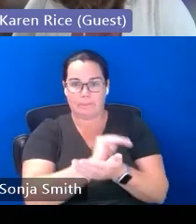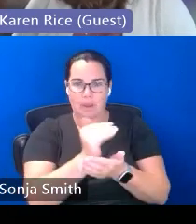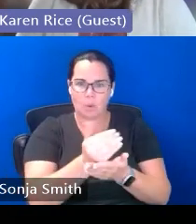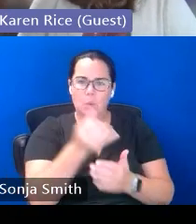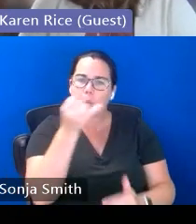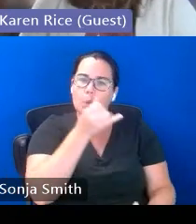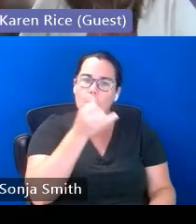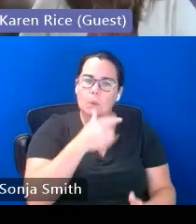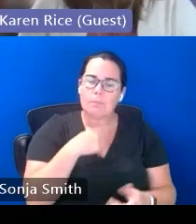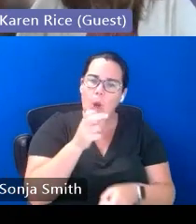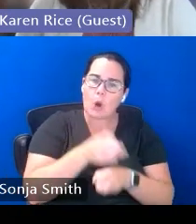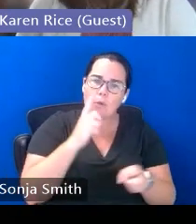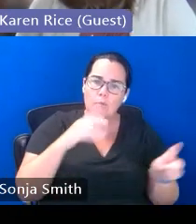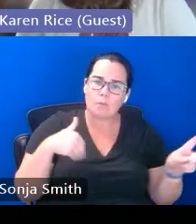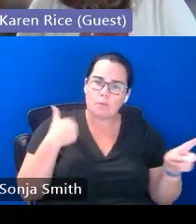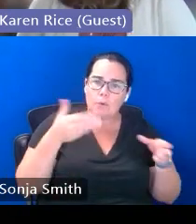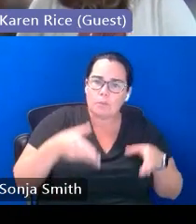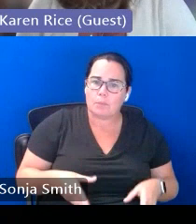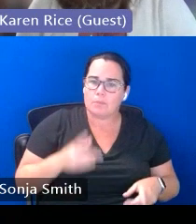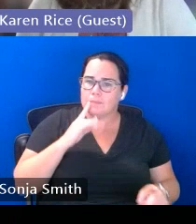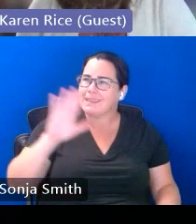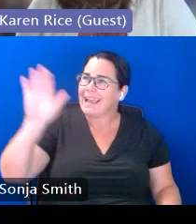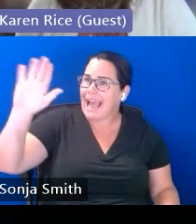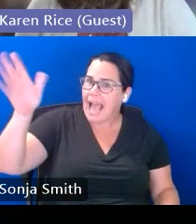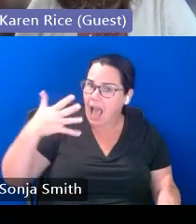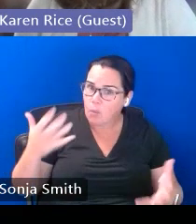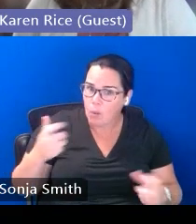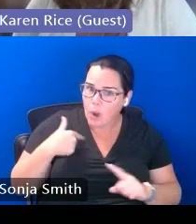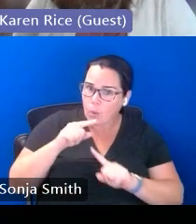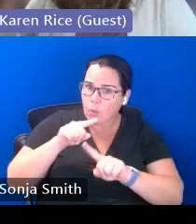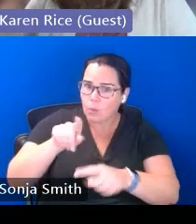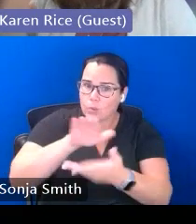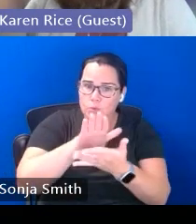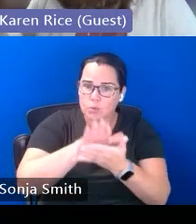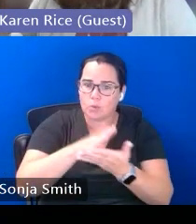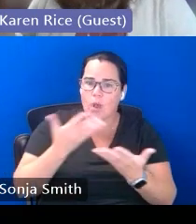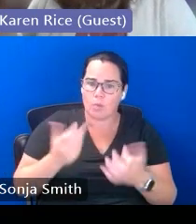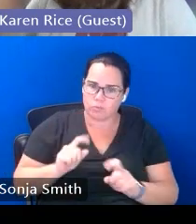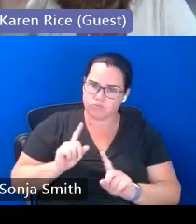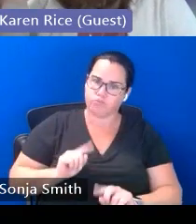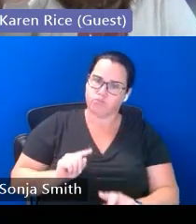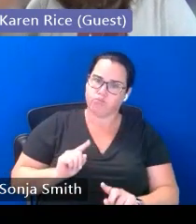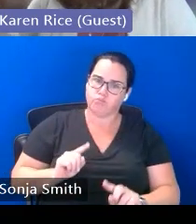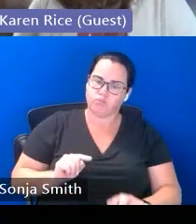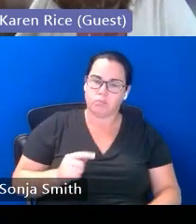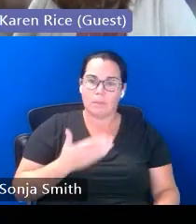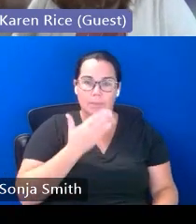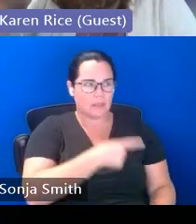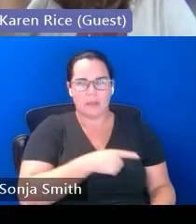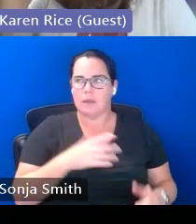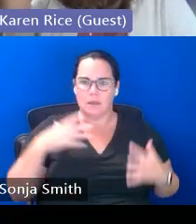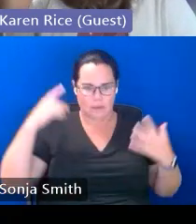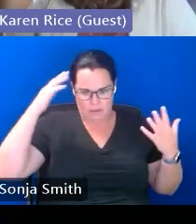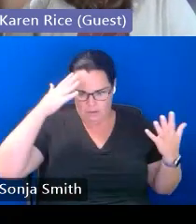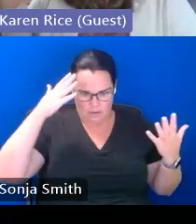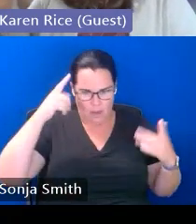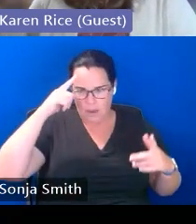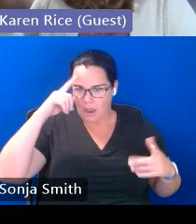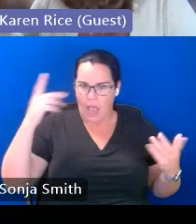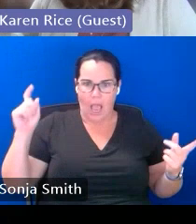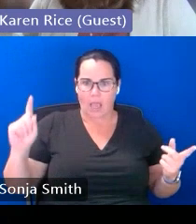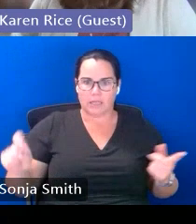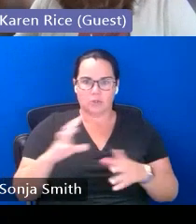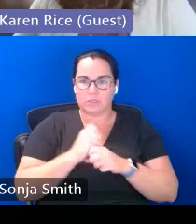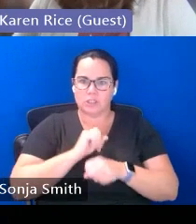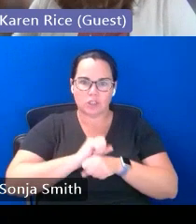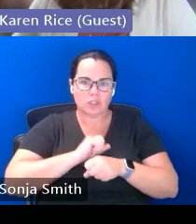for youth to say yeah i want to get in school and i want to start attending school because they're thinking i have to get a job i have to contribute to these i'm